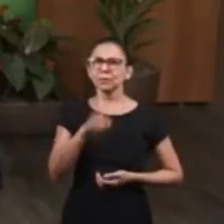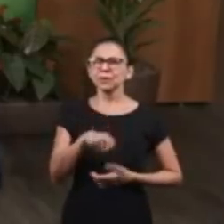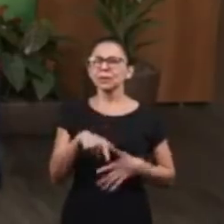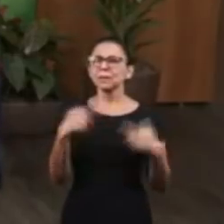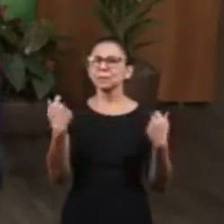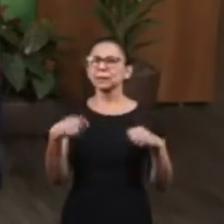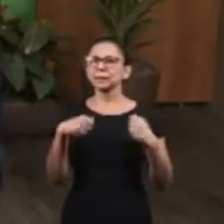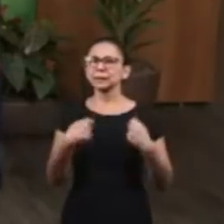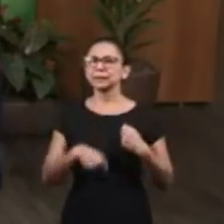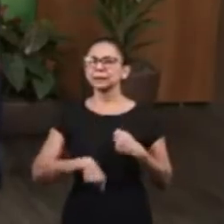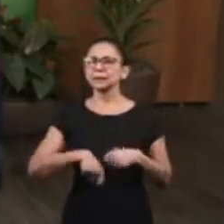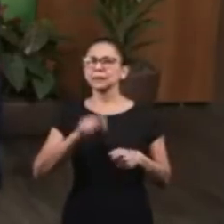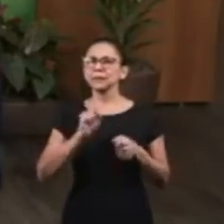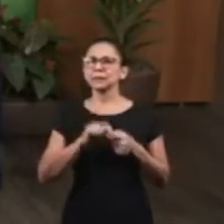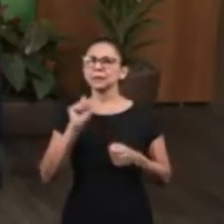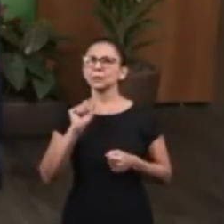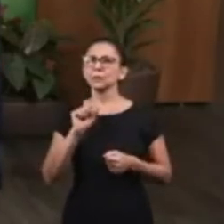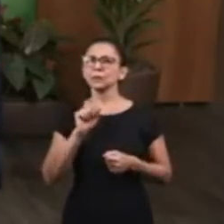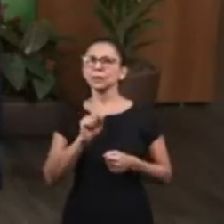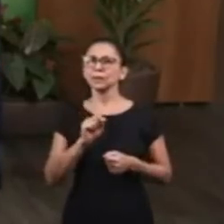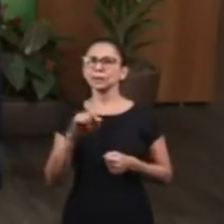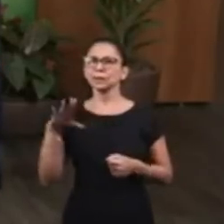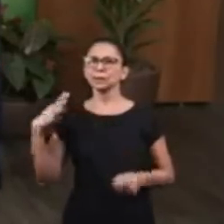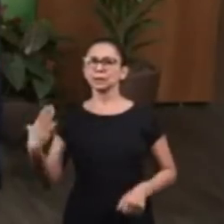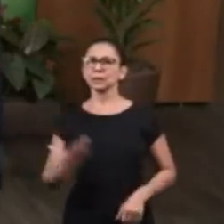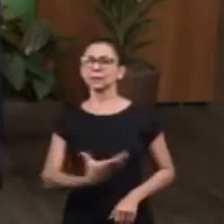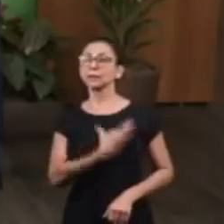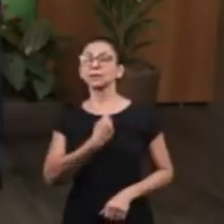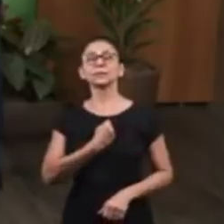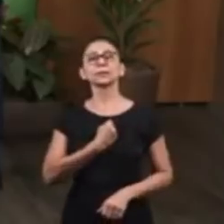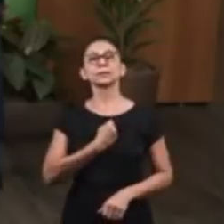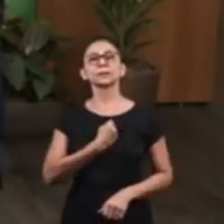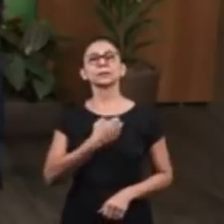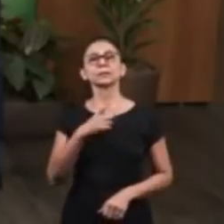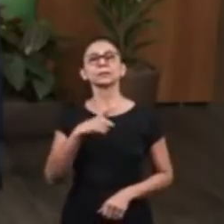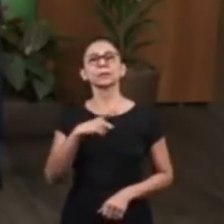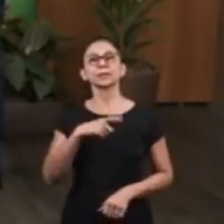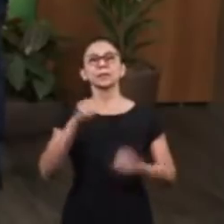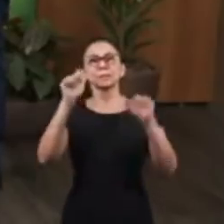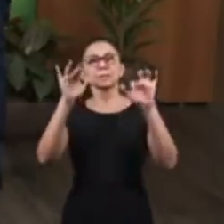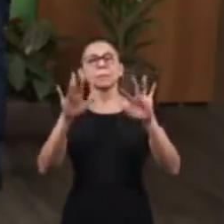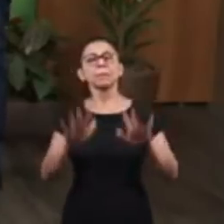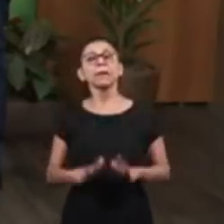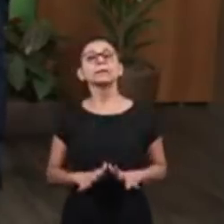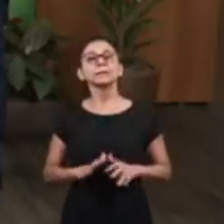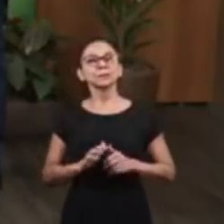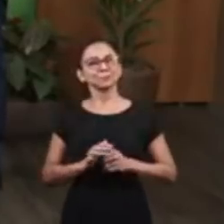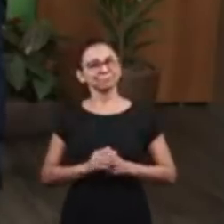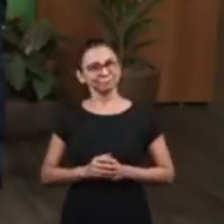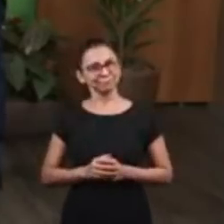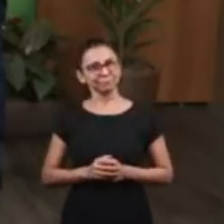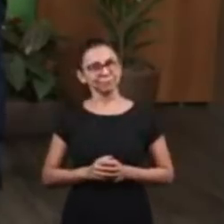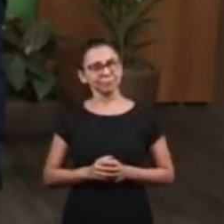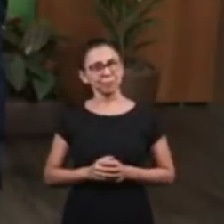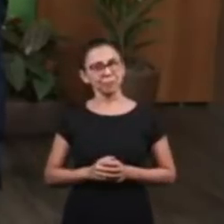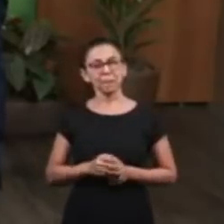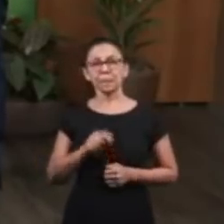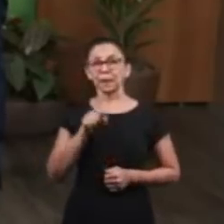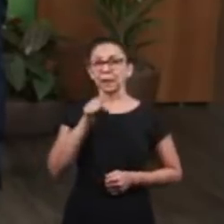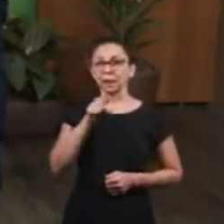been paid. What does man then need to do in order to have the right to this salvation, this blessing?